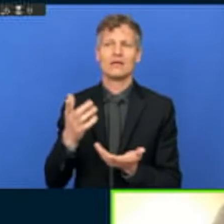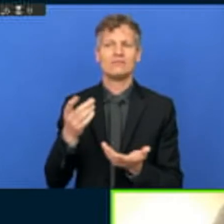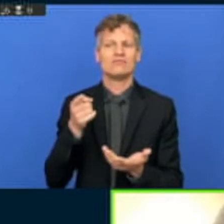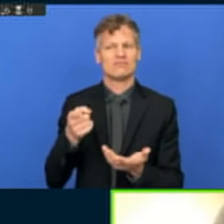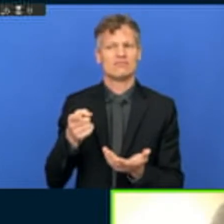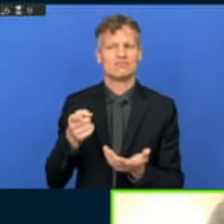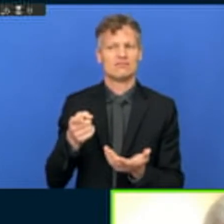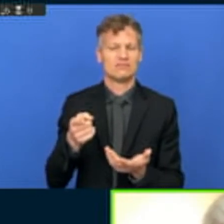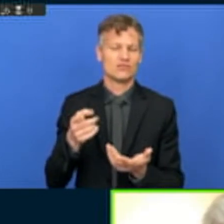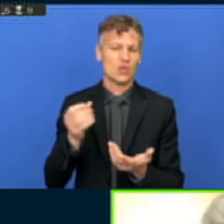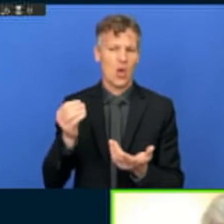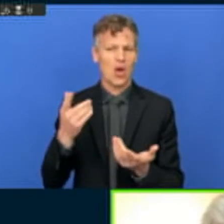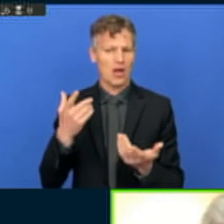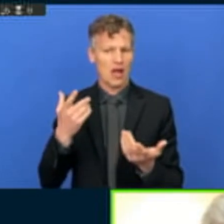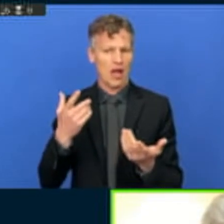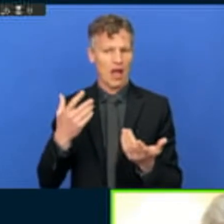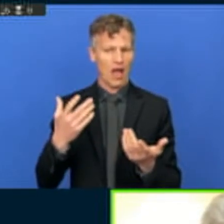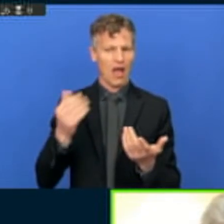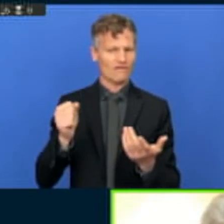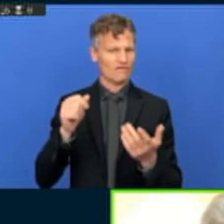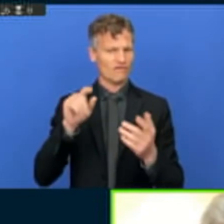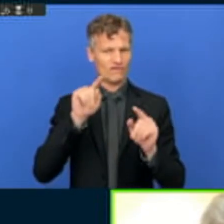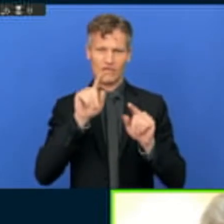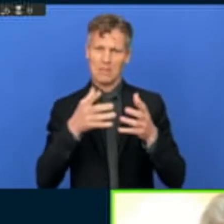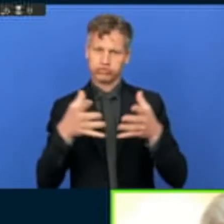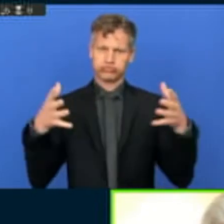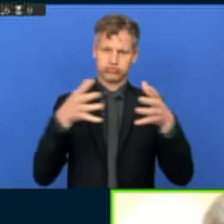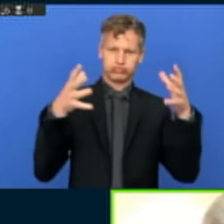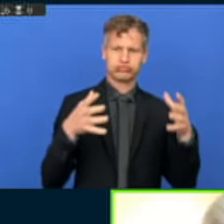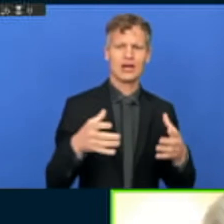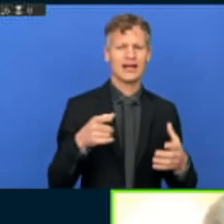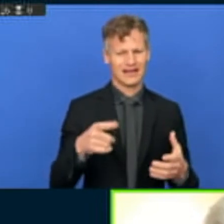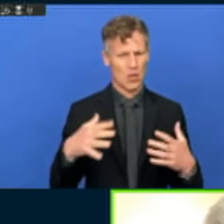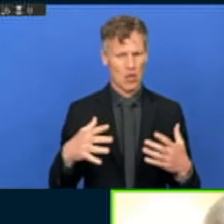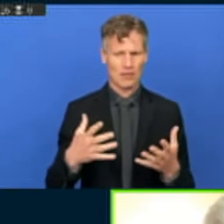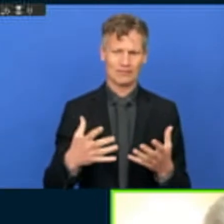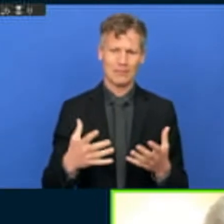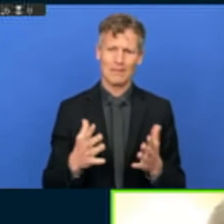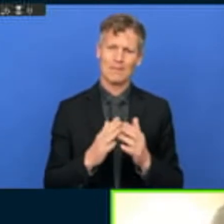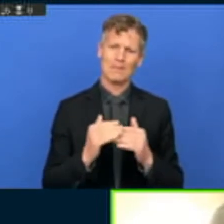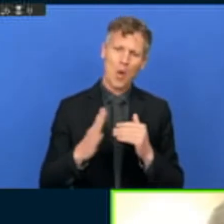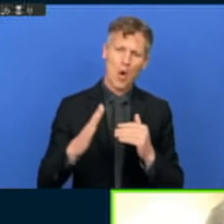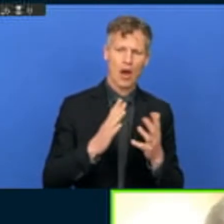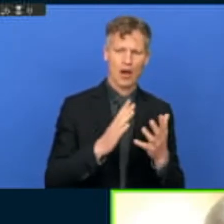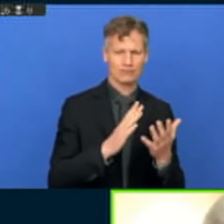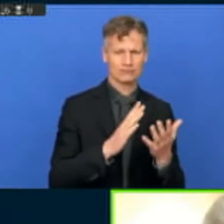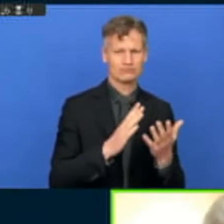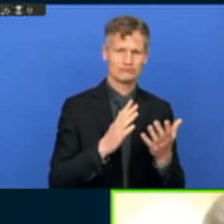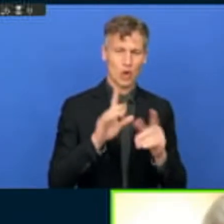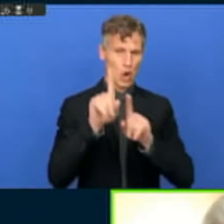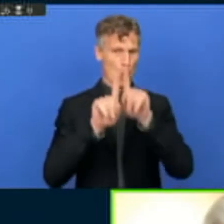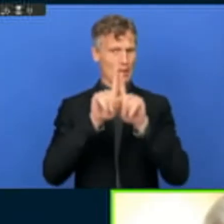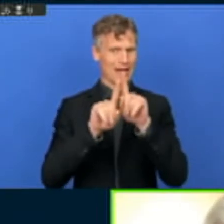Africa. And also those intermediary cities will play a key role in the recovery